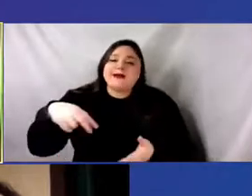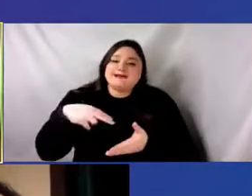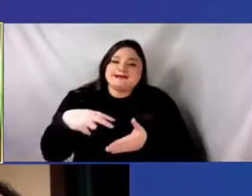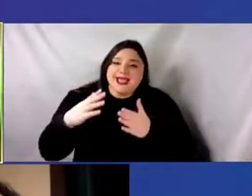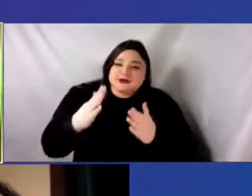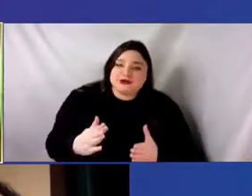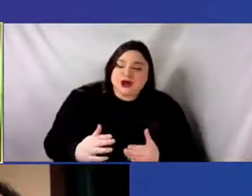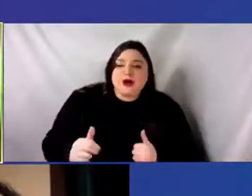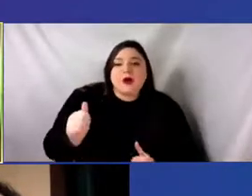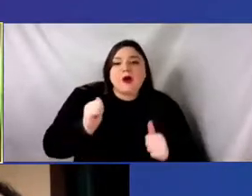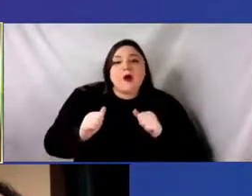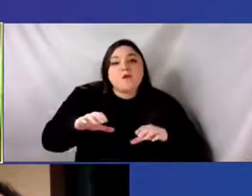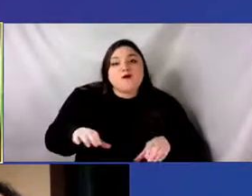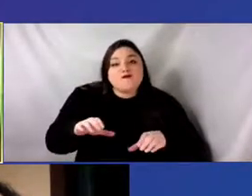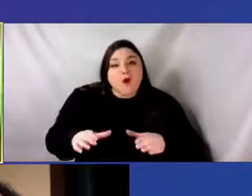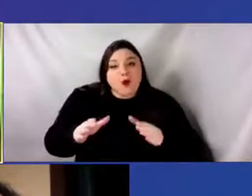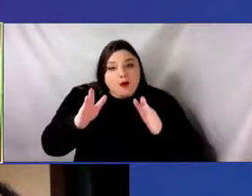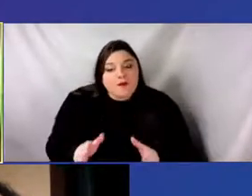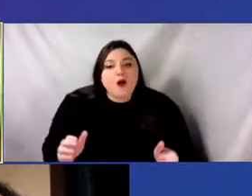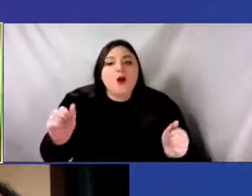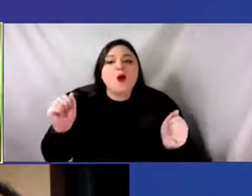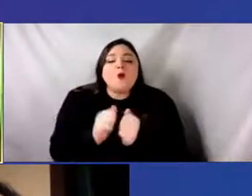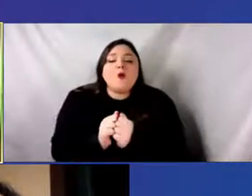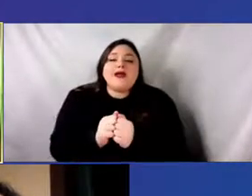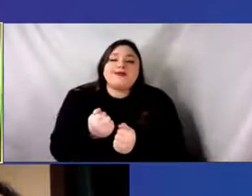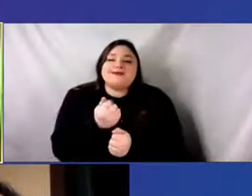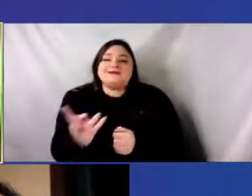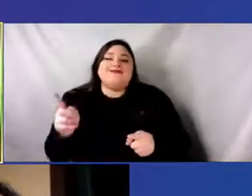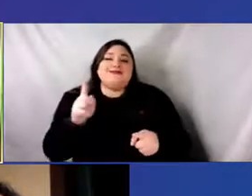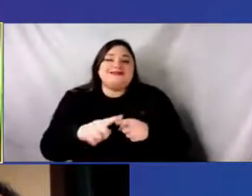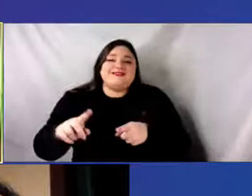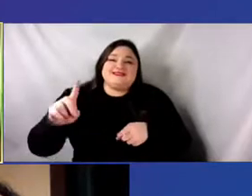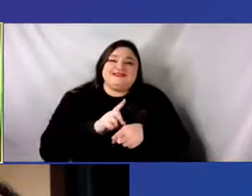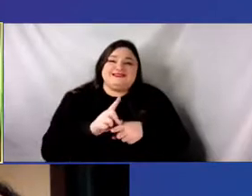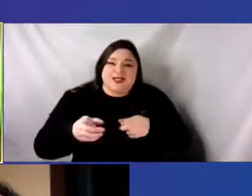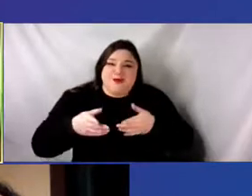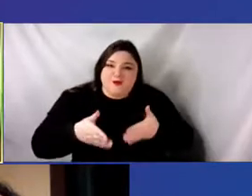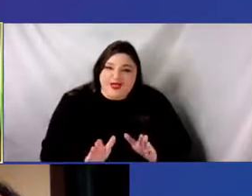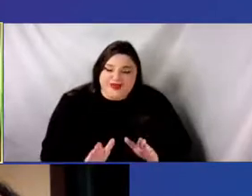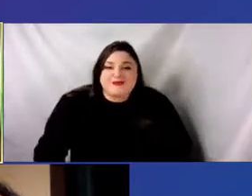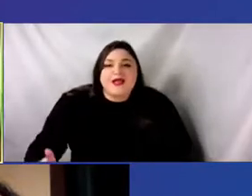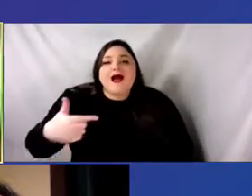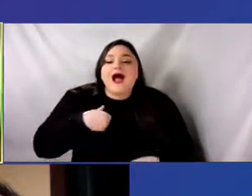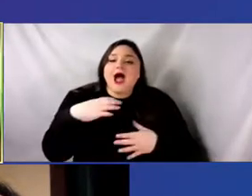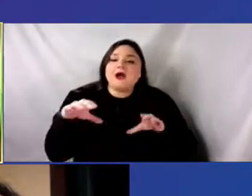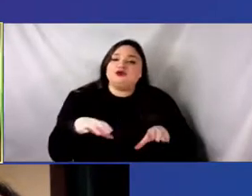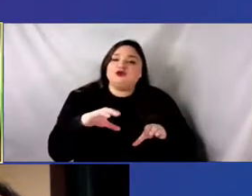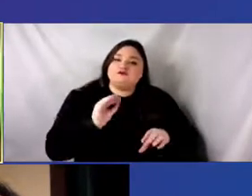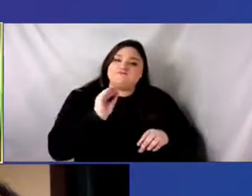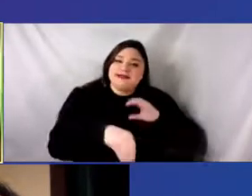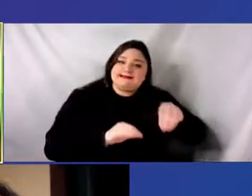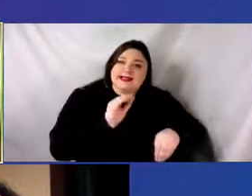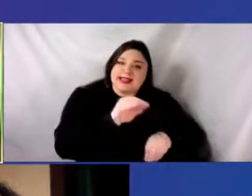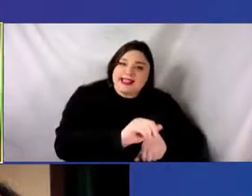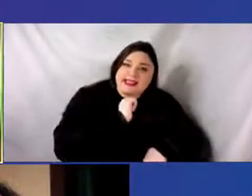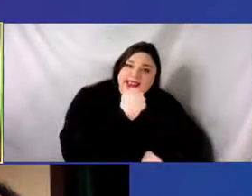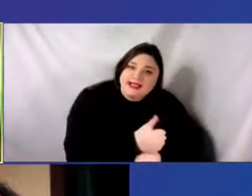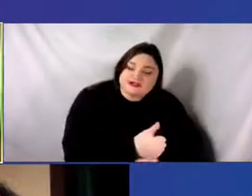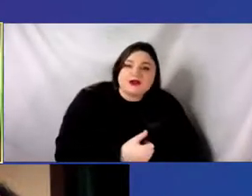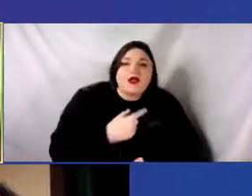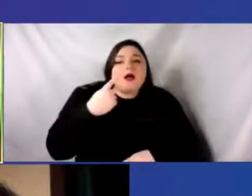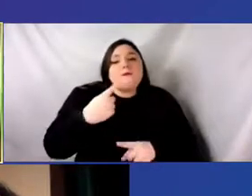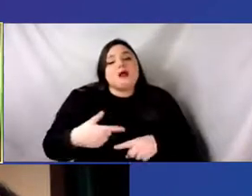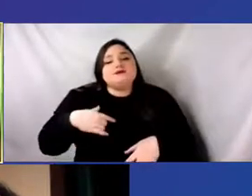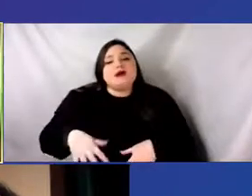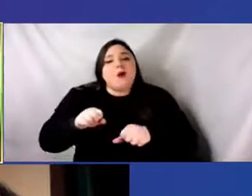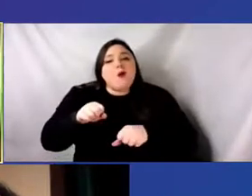interdisciplinary way. So I create installations. I also create walks. I do, and a lot of my work